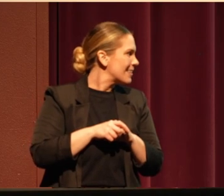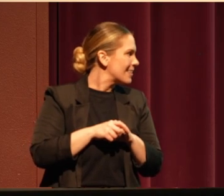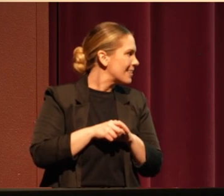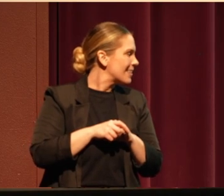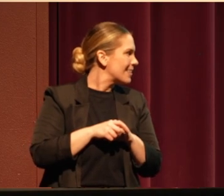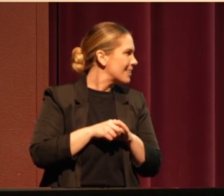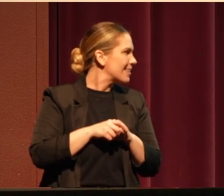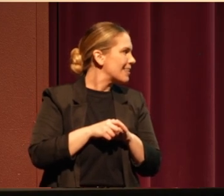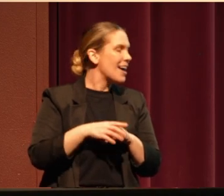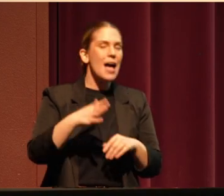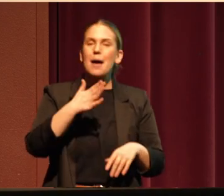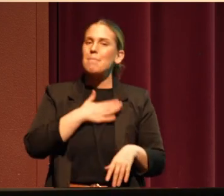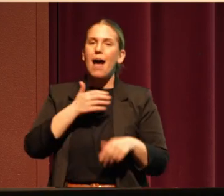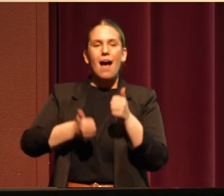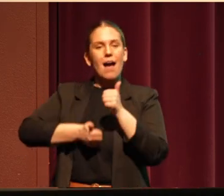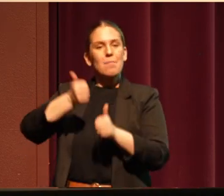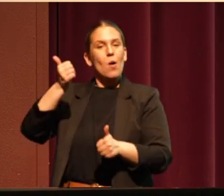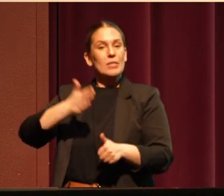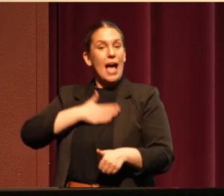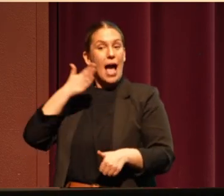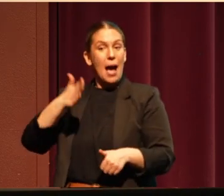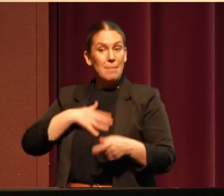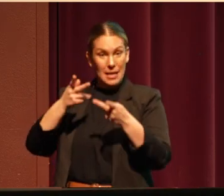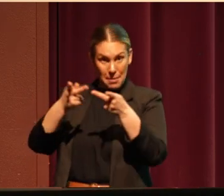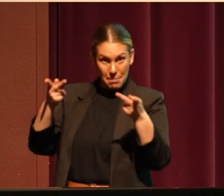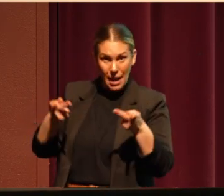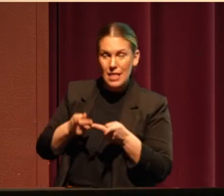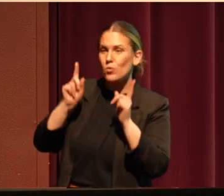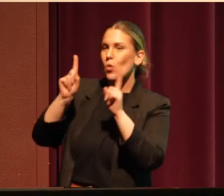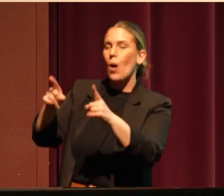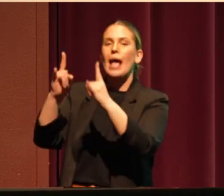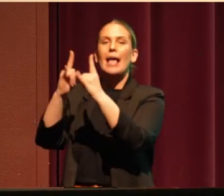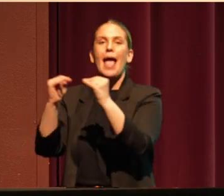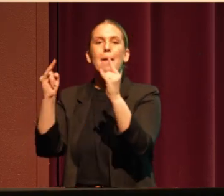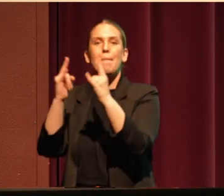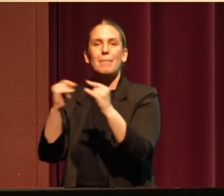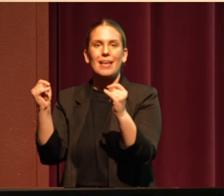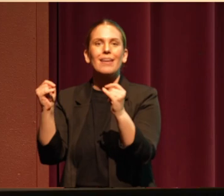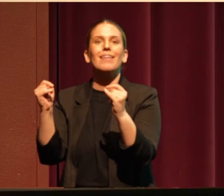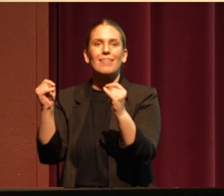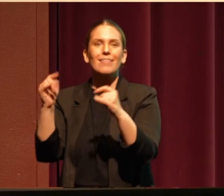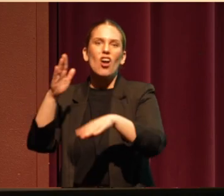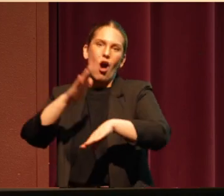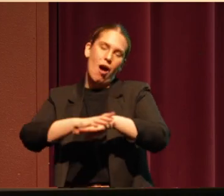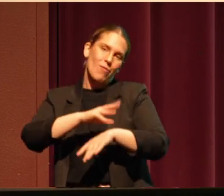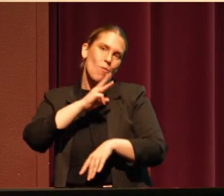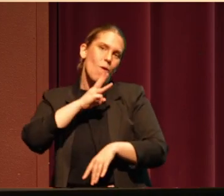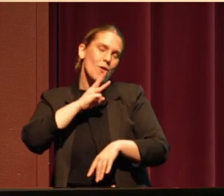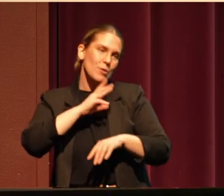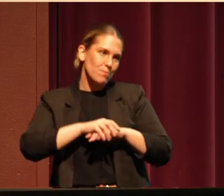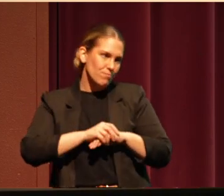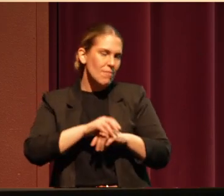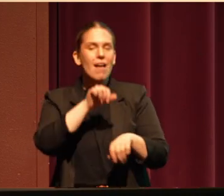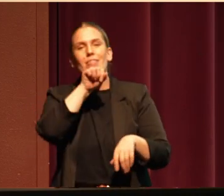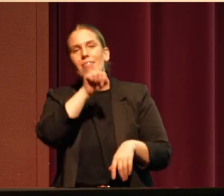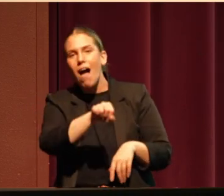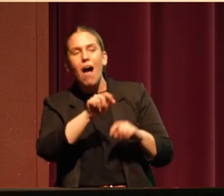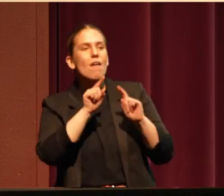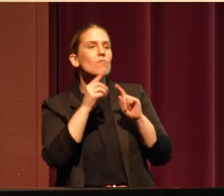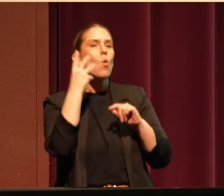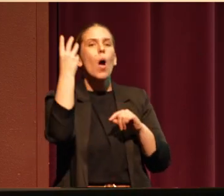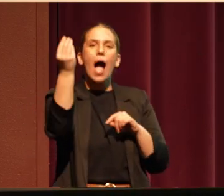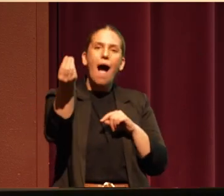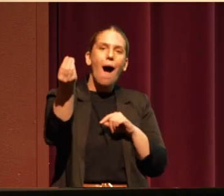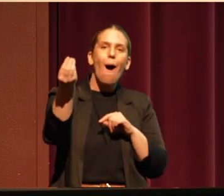No, my most happy place is to be out camping and to be on the water. I love going out and